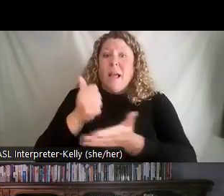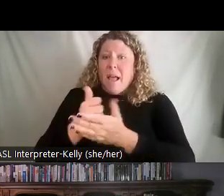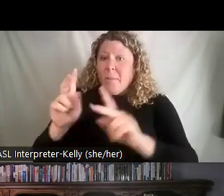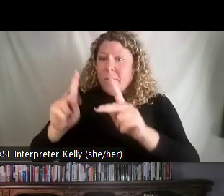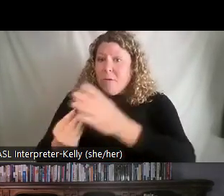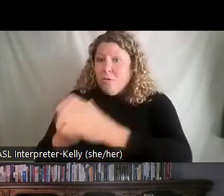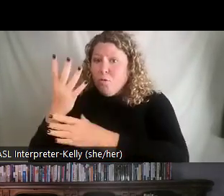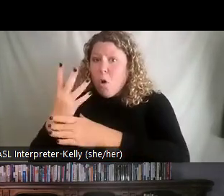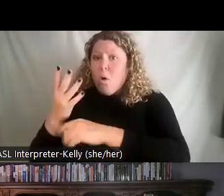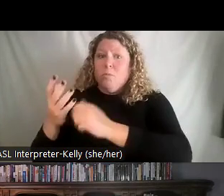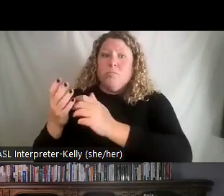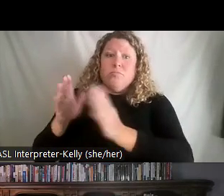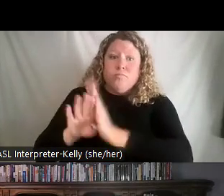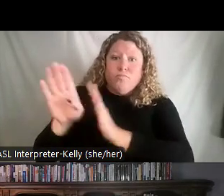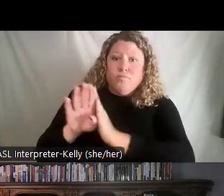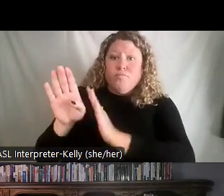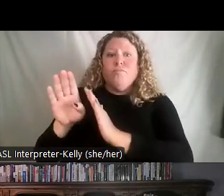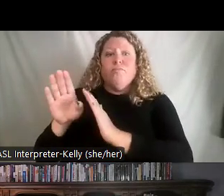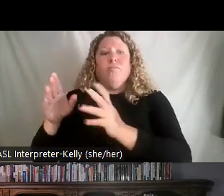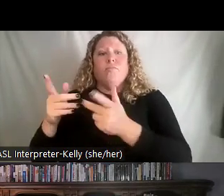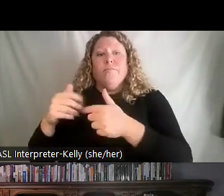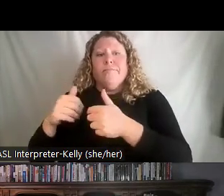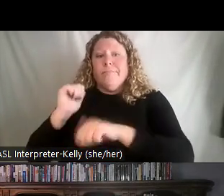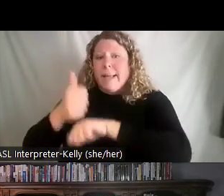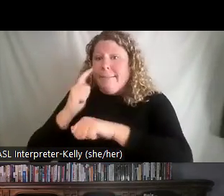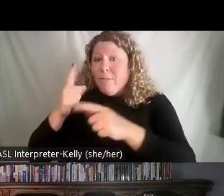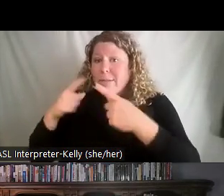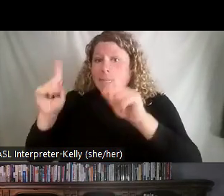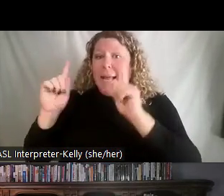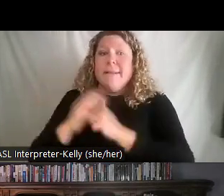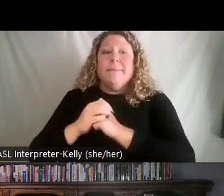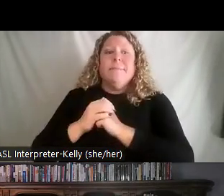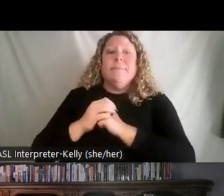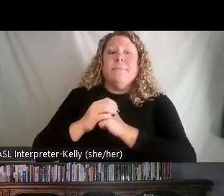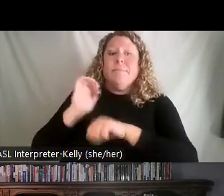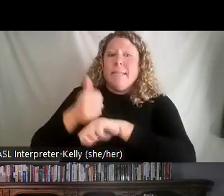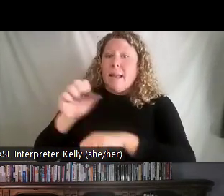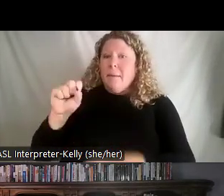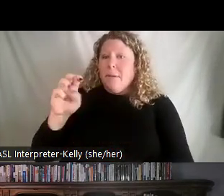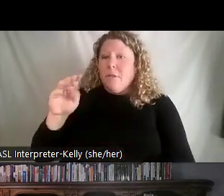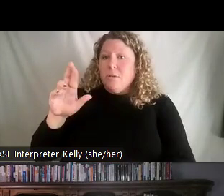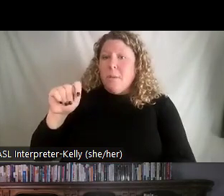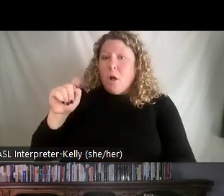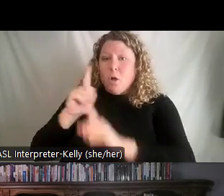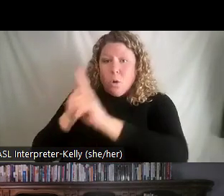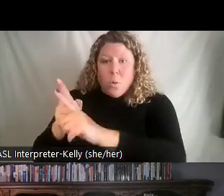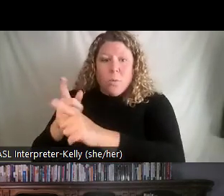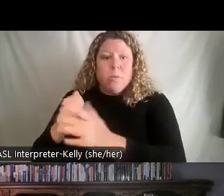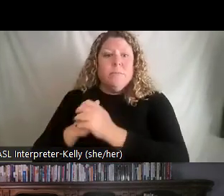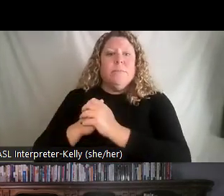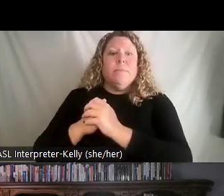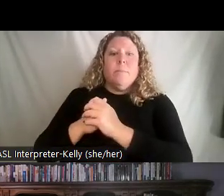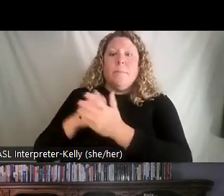set some goals and expectations for them. We're going to partner for their performance and we're going to follow up, um, and create a follow-up plan so that they